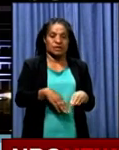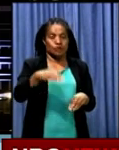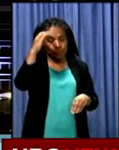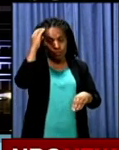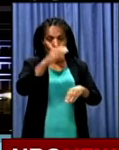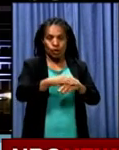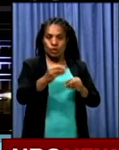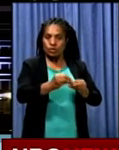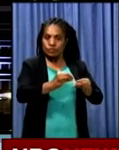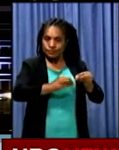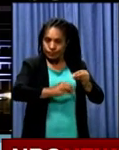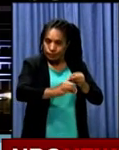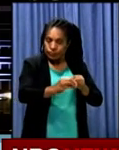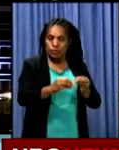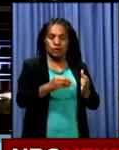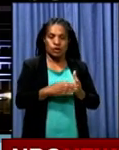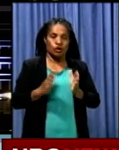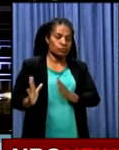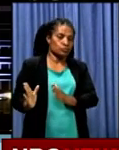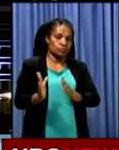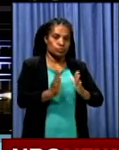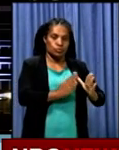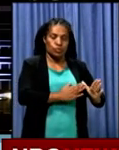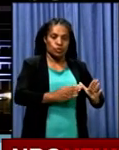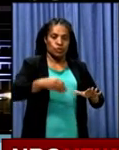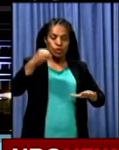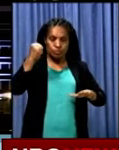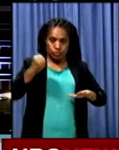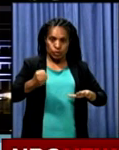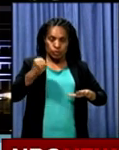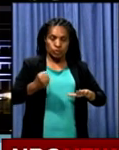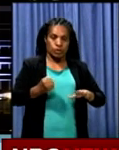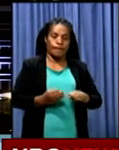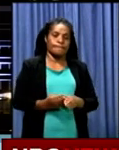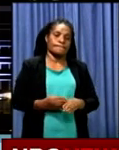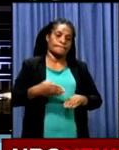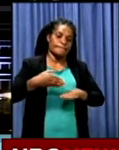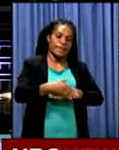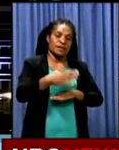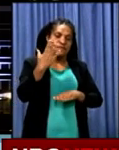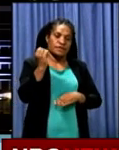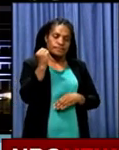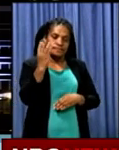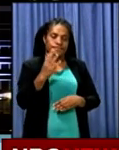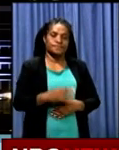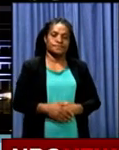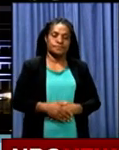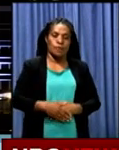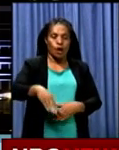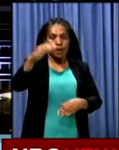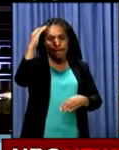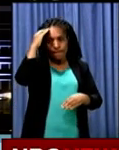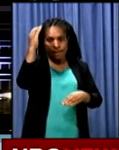their case has been adjourned to May 10th for further mention. According to the police information before the court,